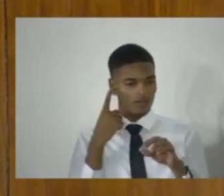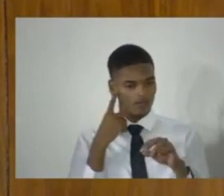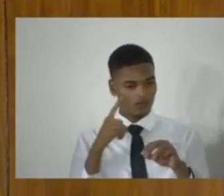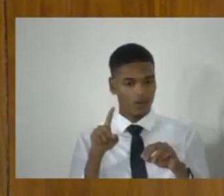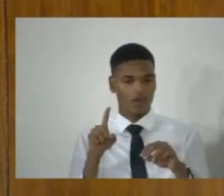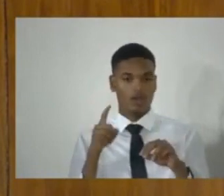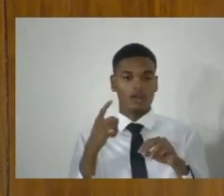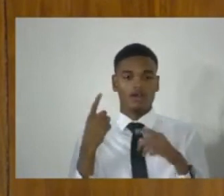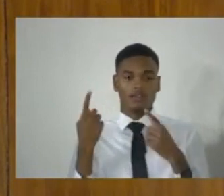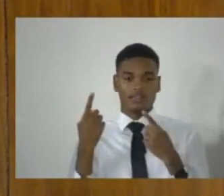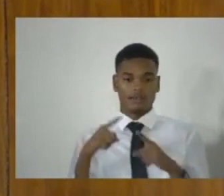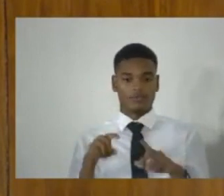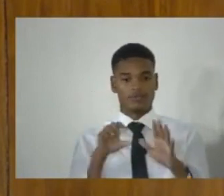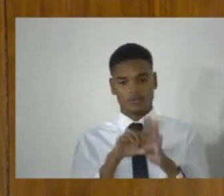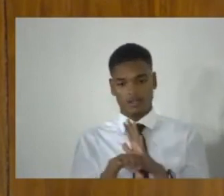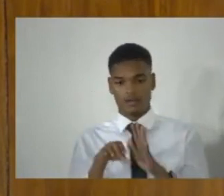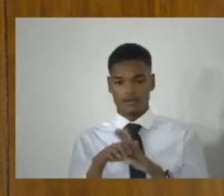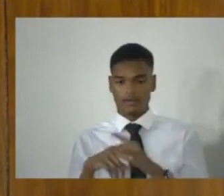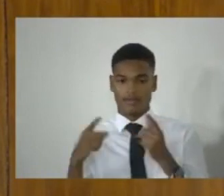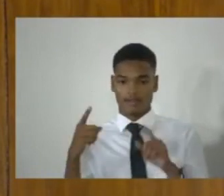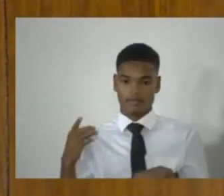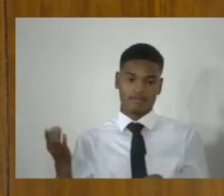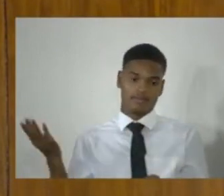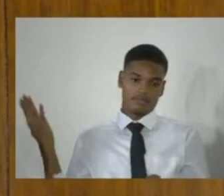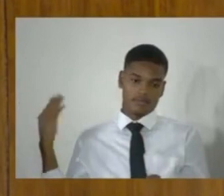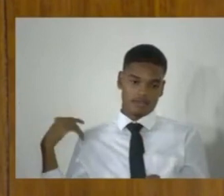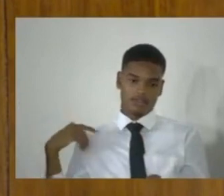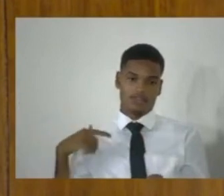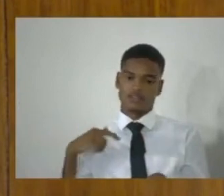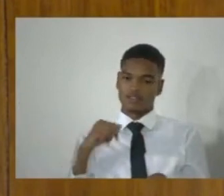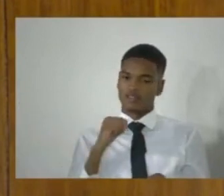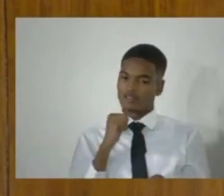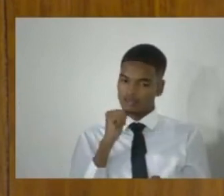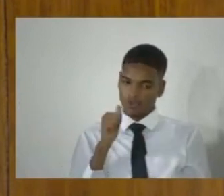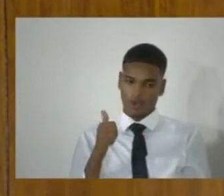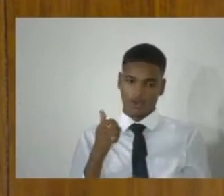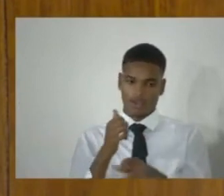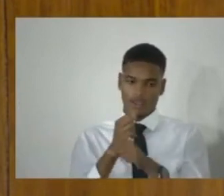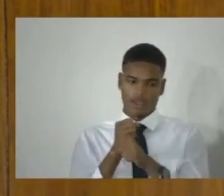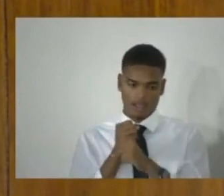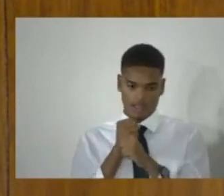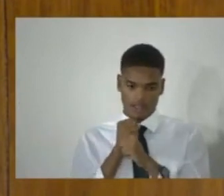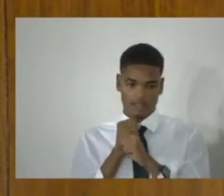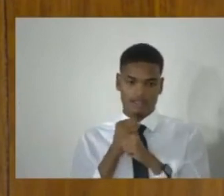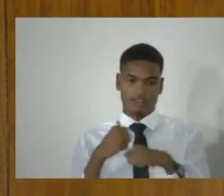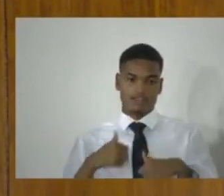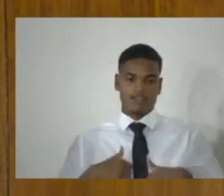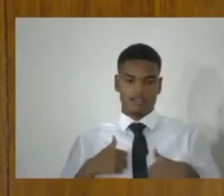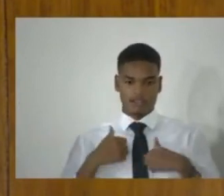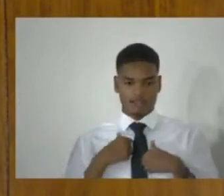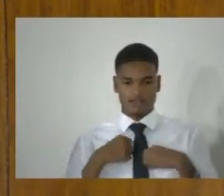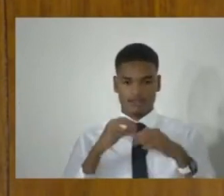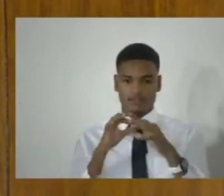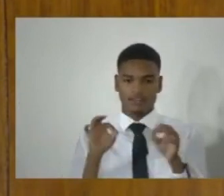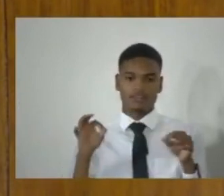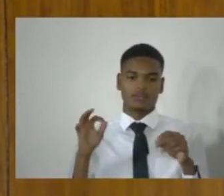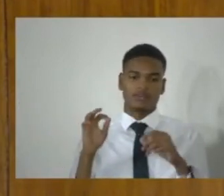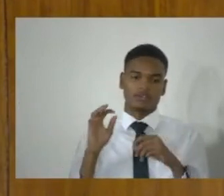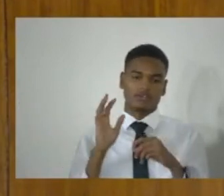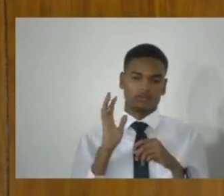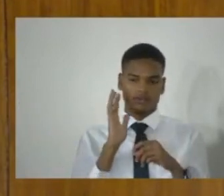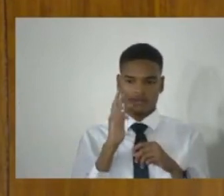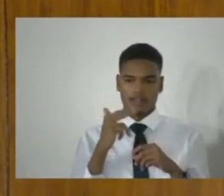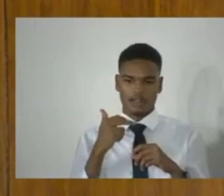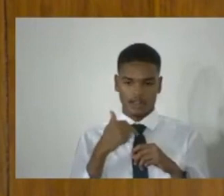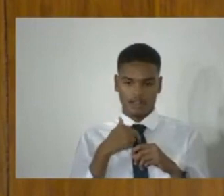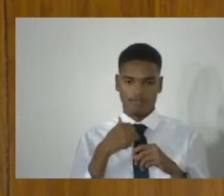past, didn't attract life sentences will have on the adjudication process itself, which remains to be seen.